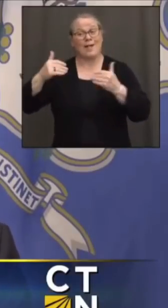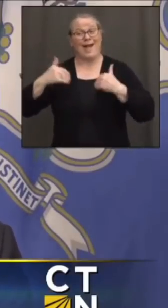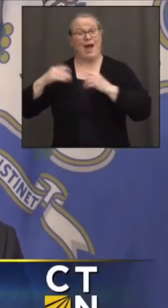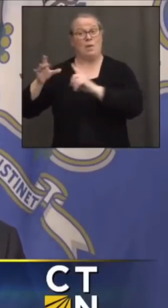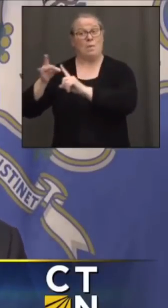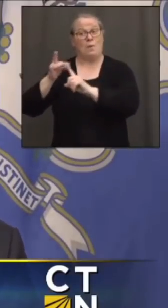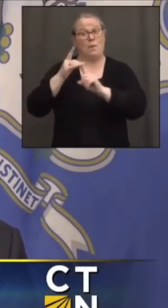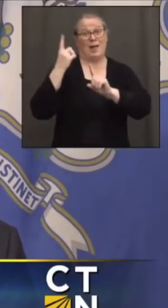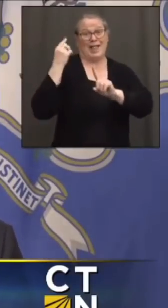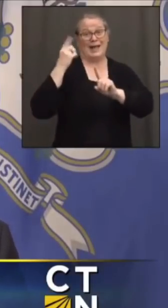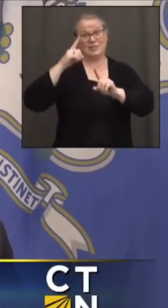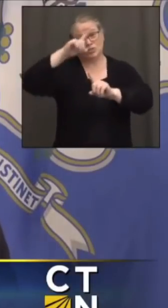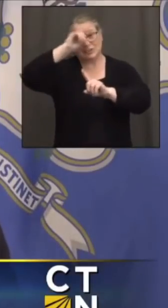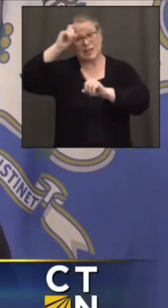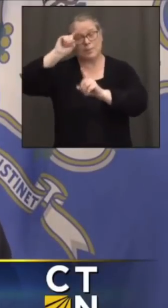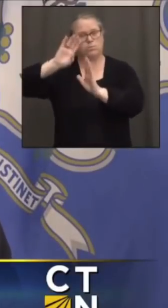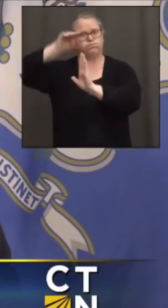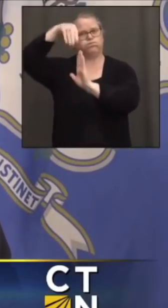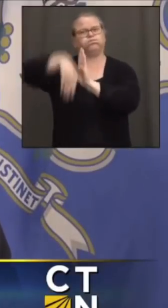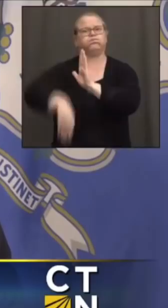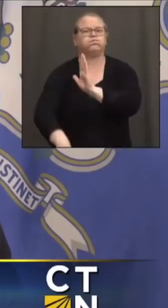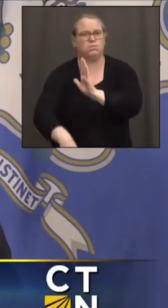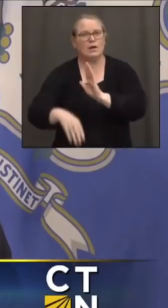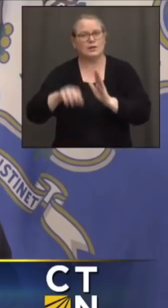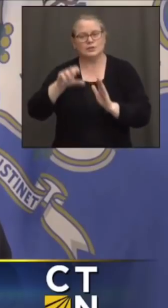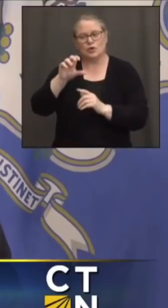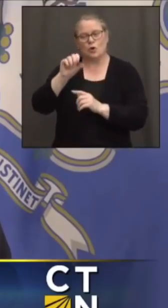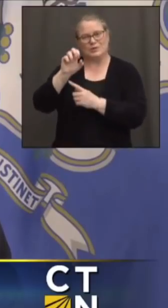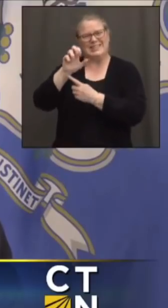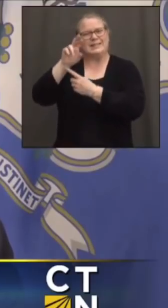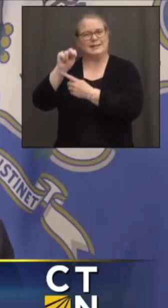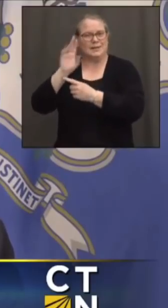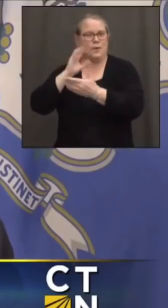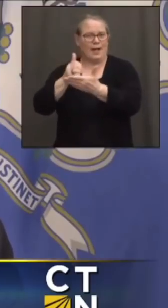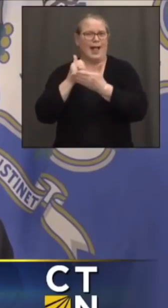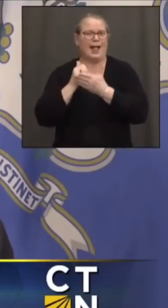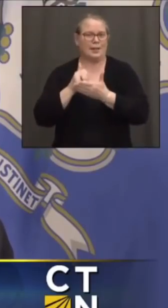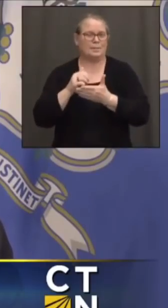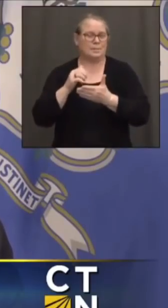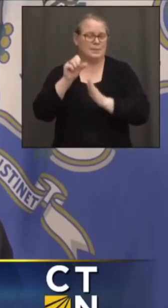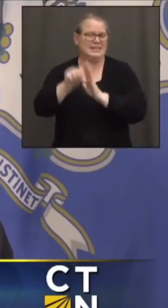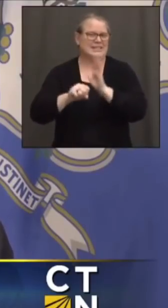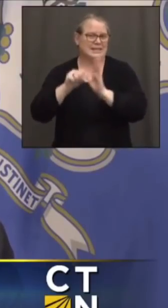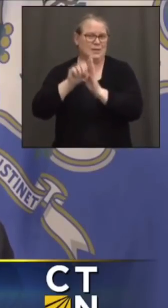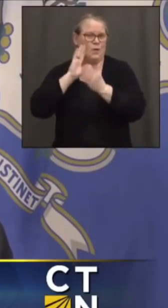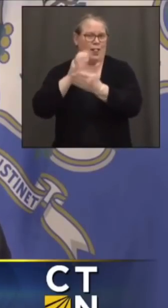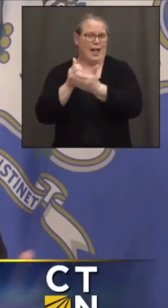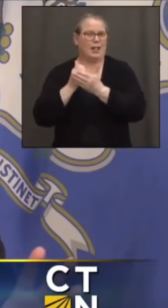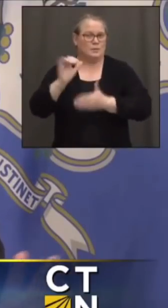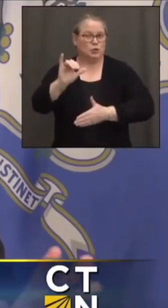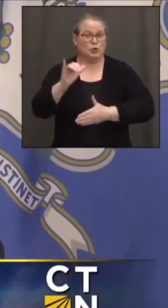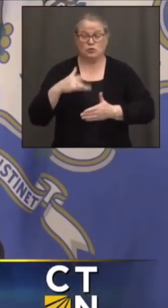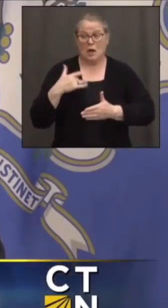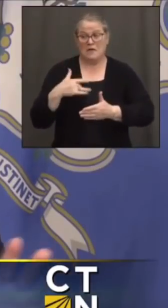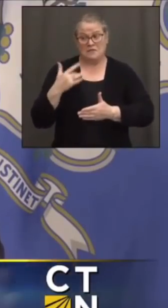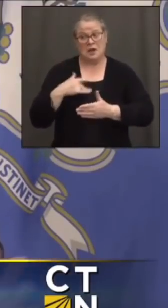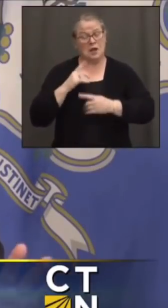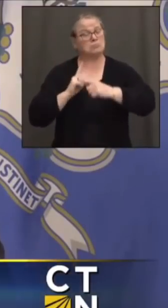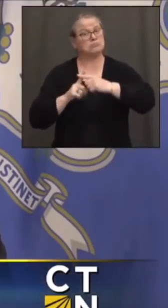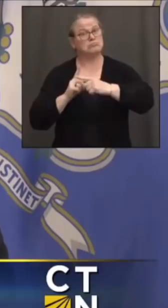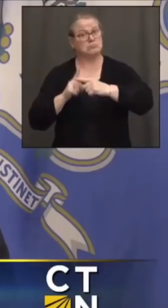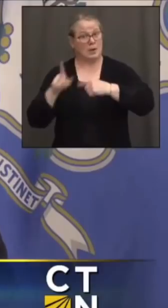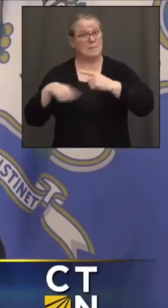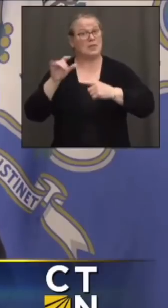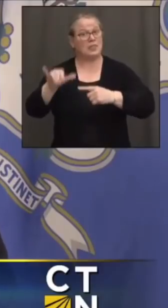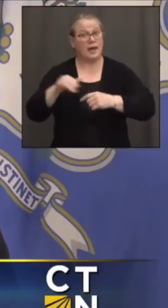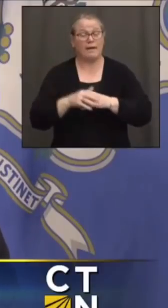summer. So we'll also have seasonality on our side as well. So I feel pretty good about that. The fall, we'll see if there are